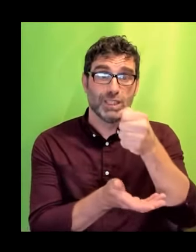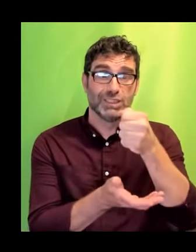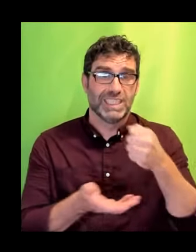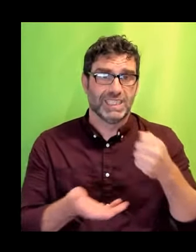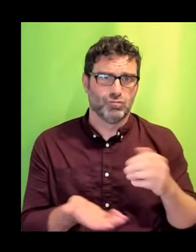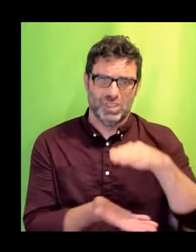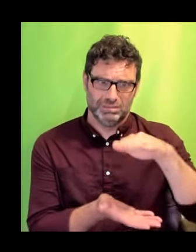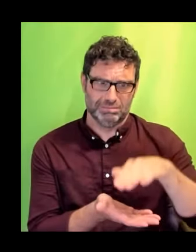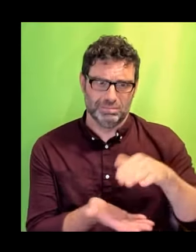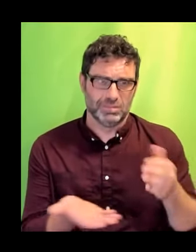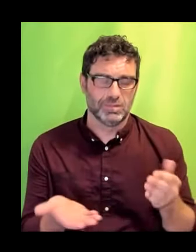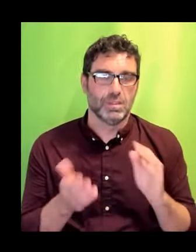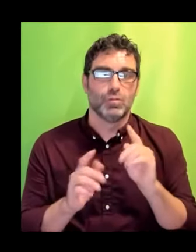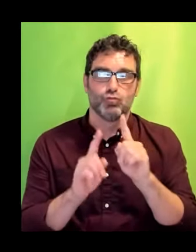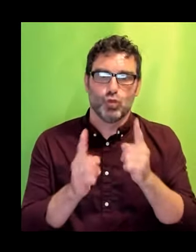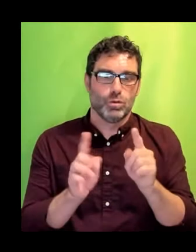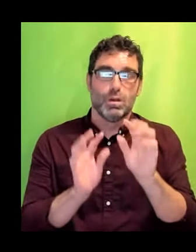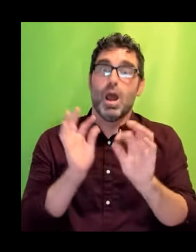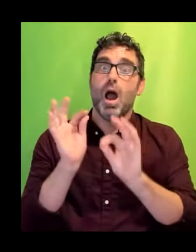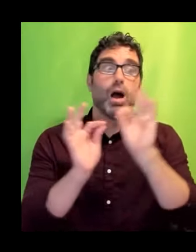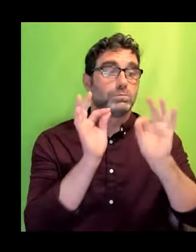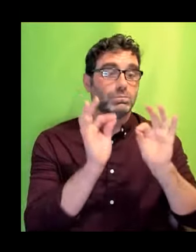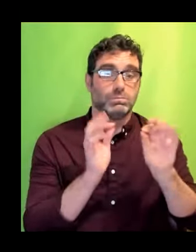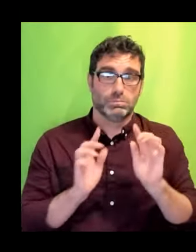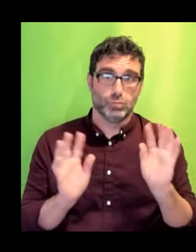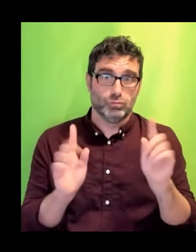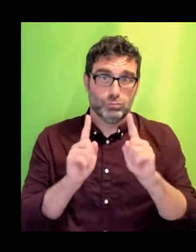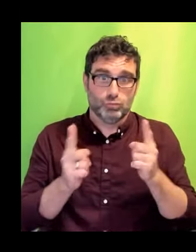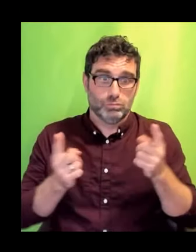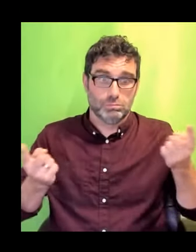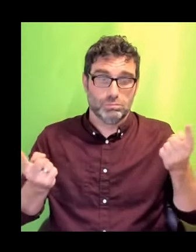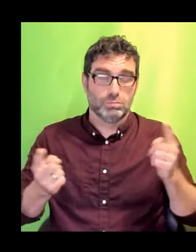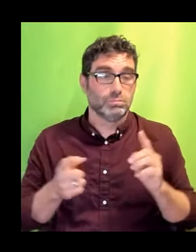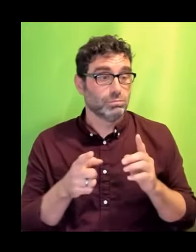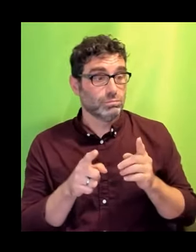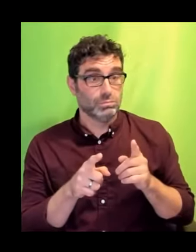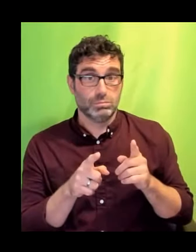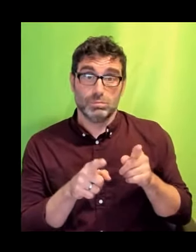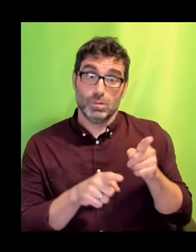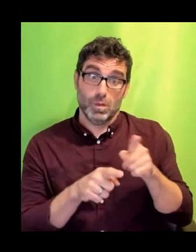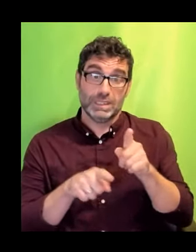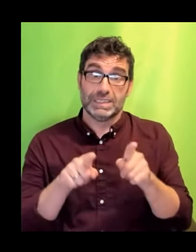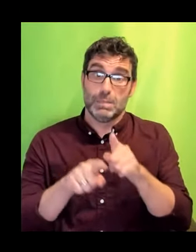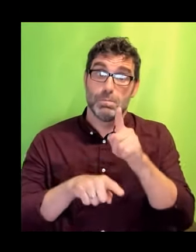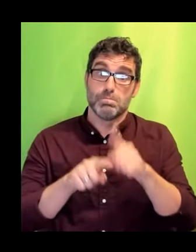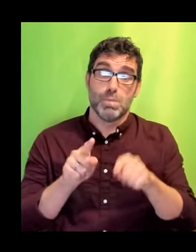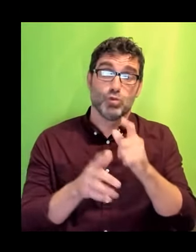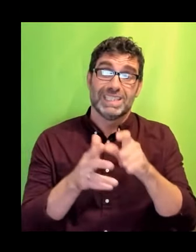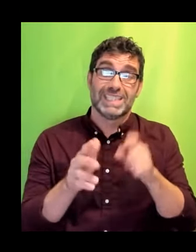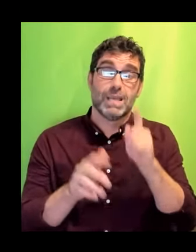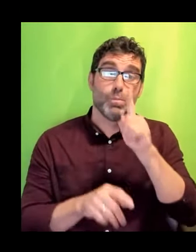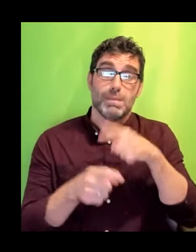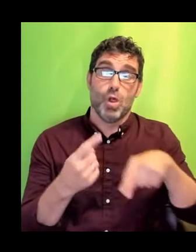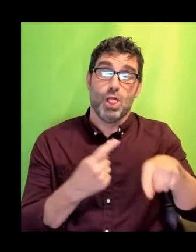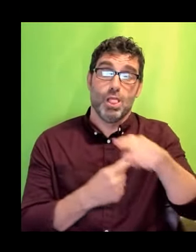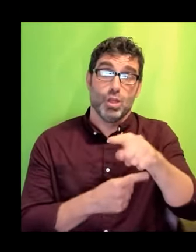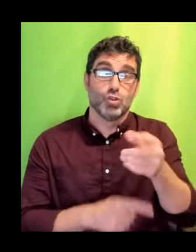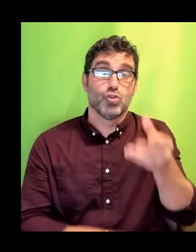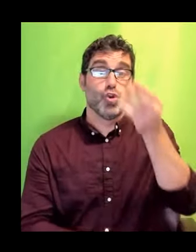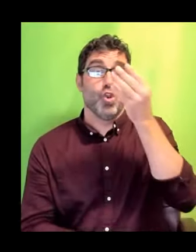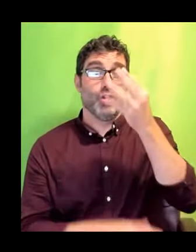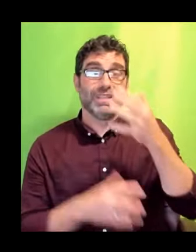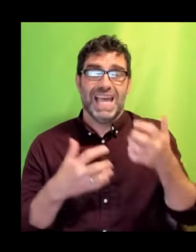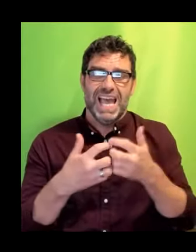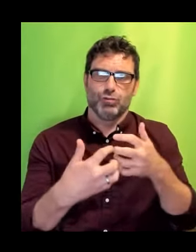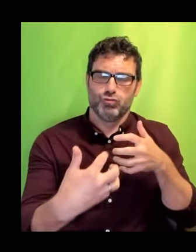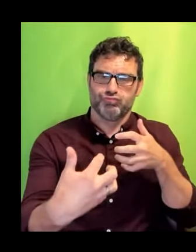And because she, like most disabled people, has learnt to fit into a non-disabled narrative to work hard to do her job